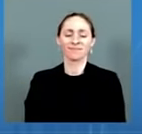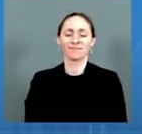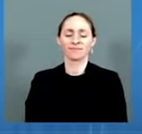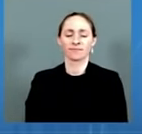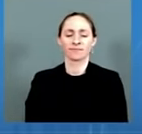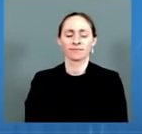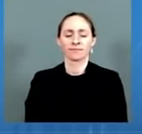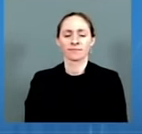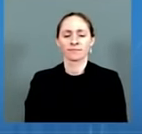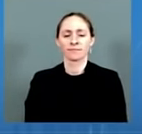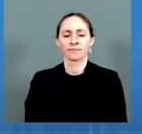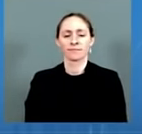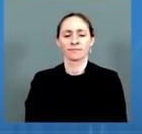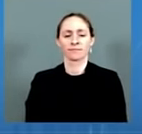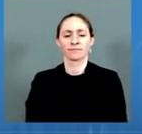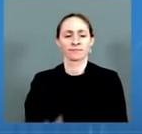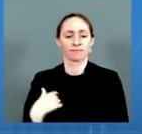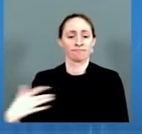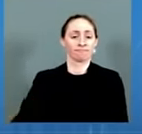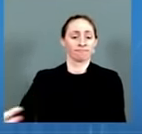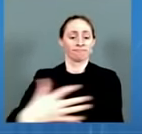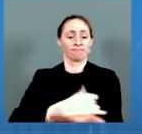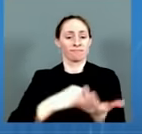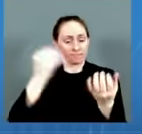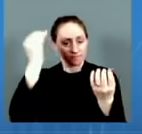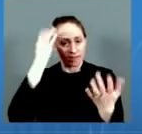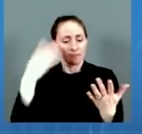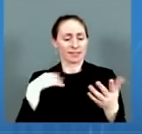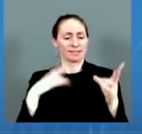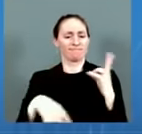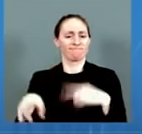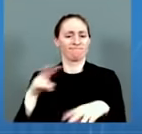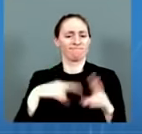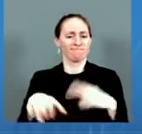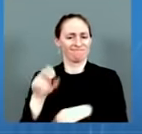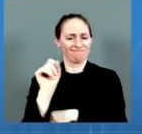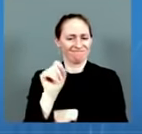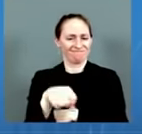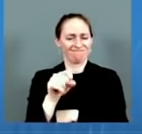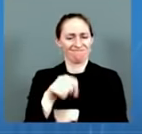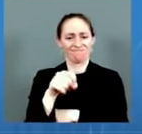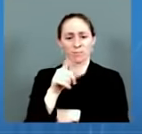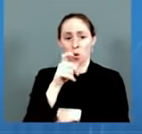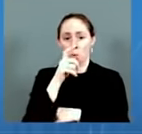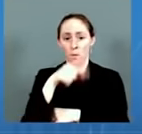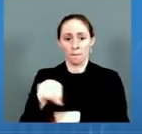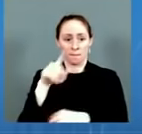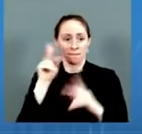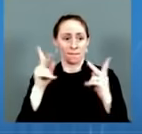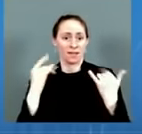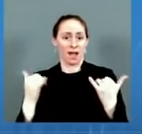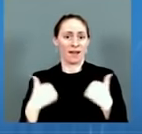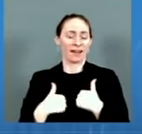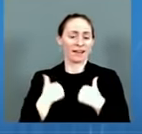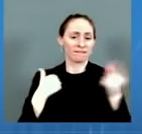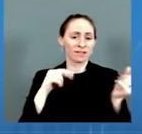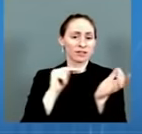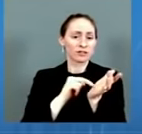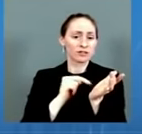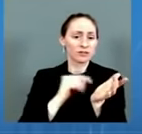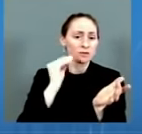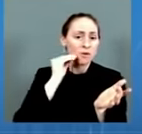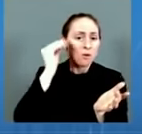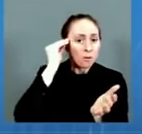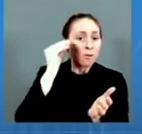staff in our booster program, and we are collectively working closely with states at all levels, including weekly calls with governors,